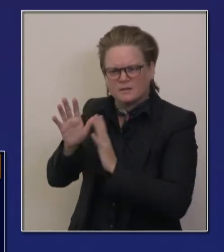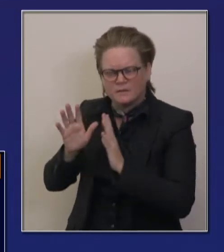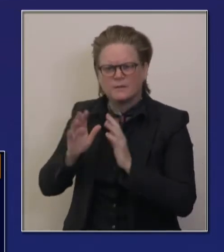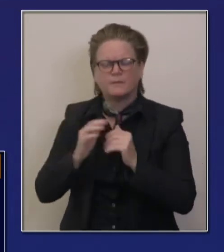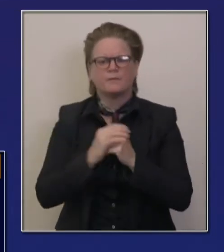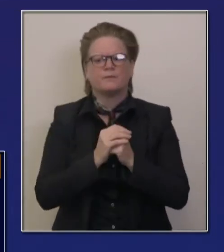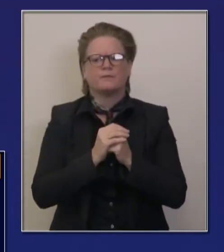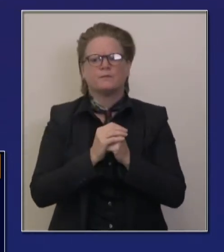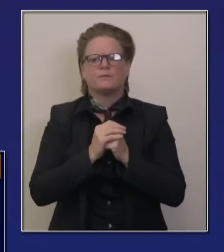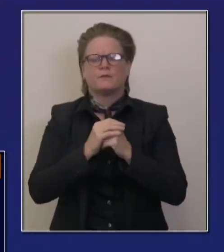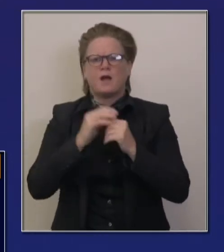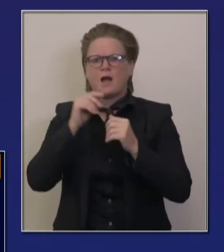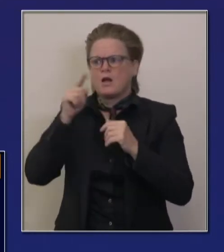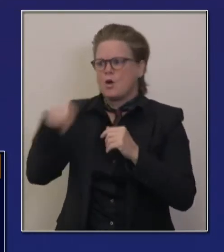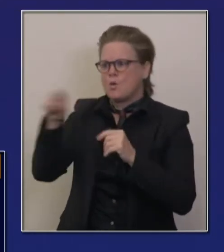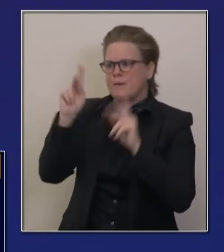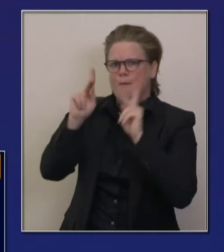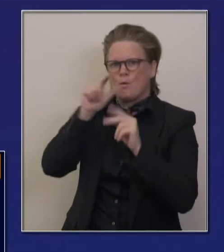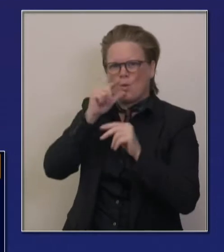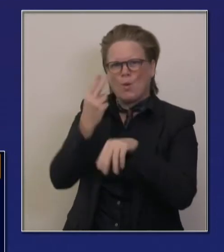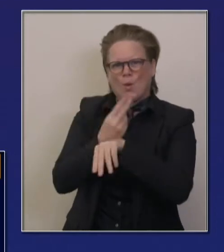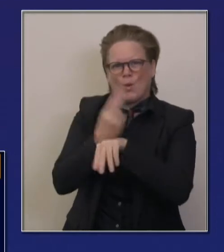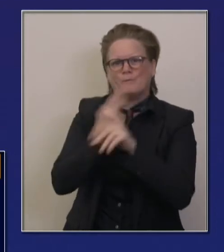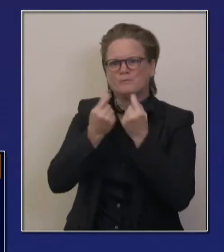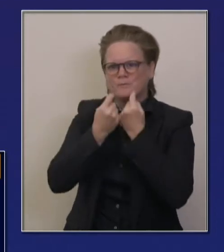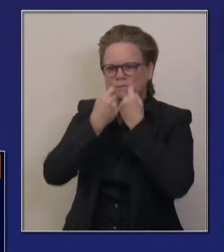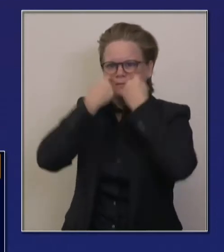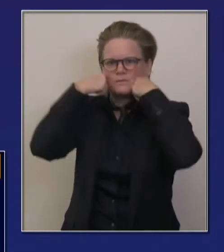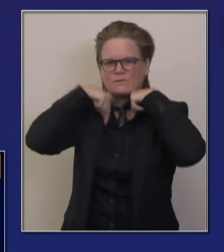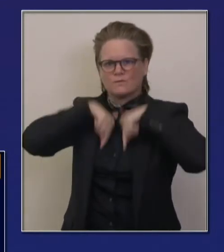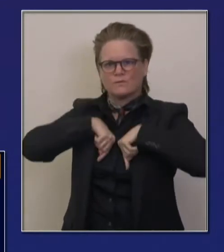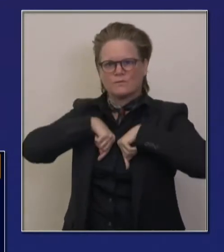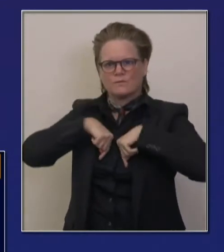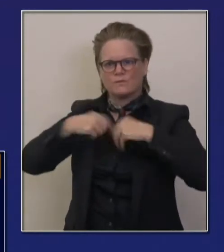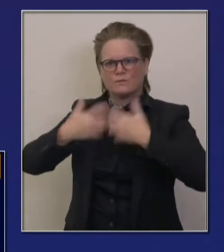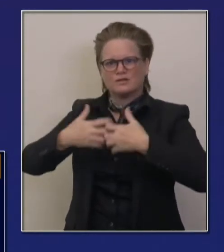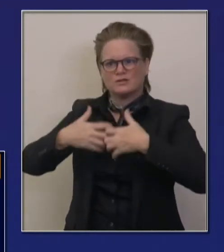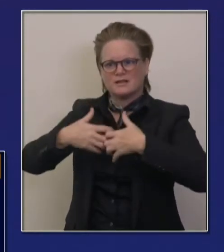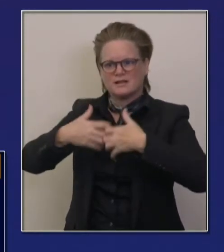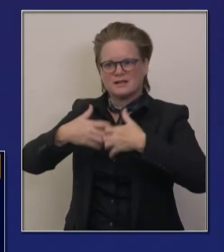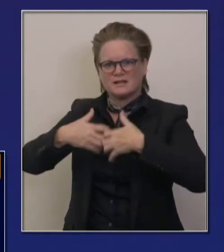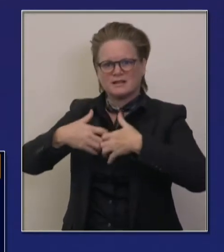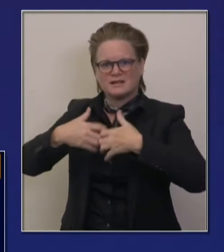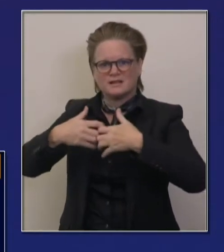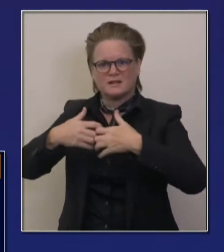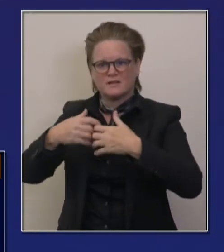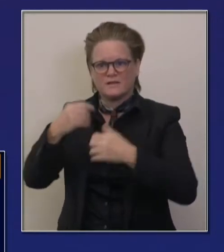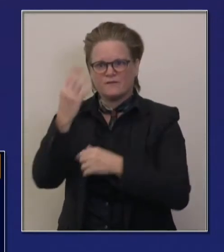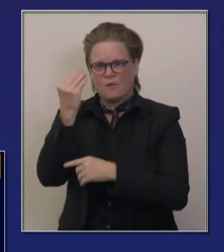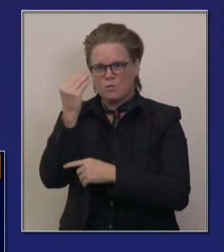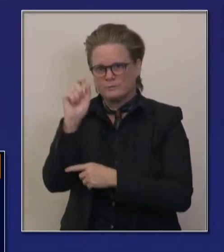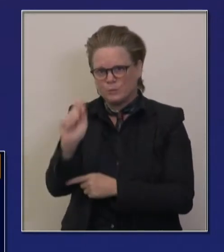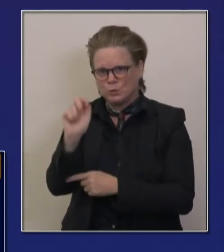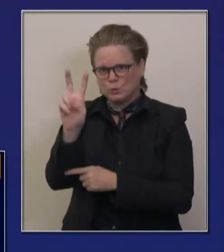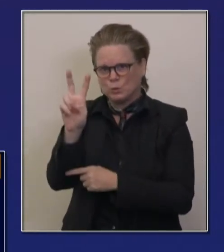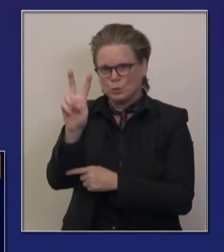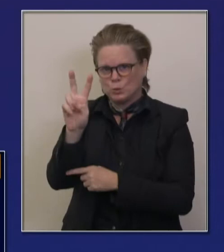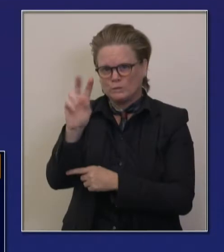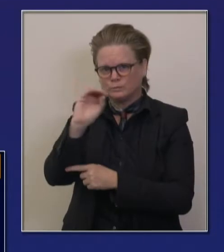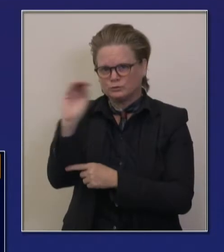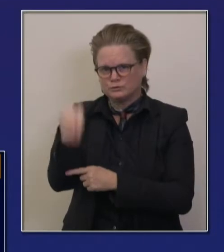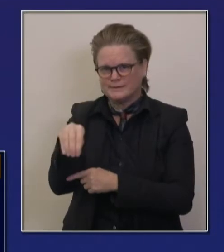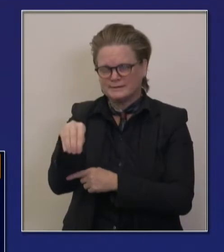ICU capacity. What's available in our ICU critical care capacity system is just 14